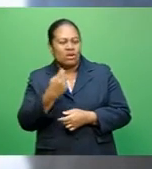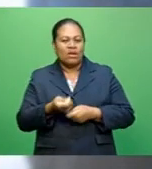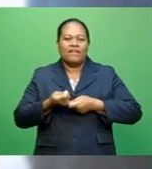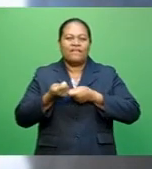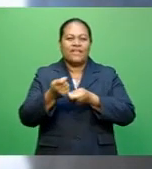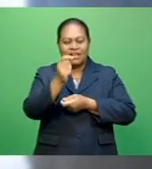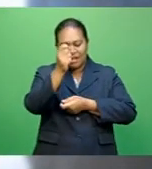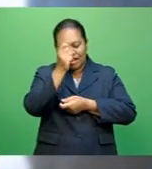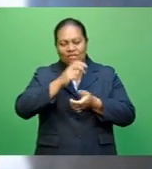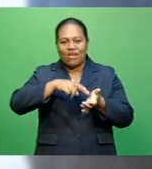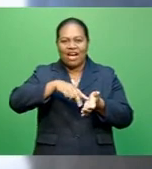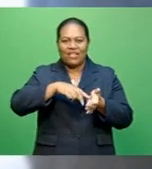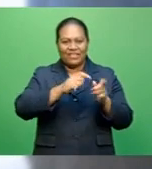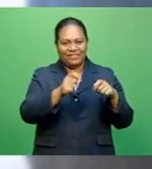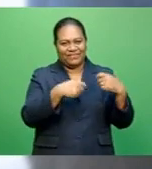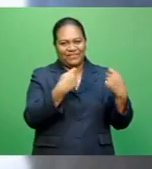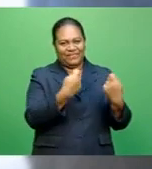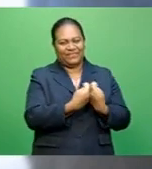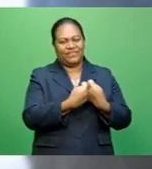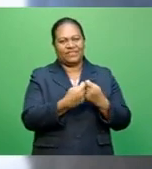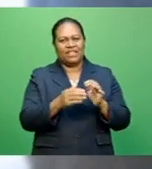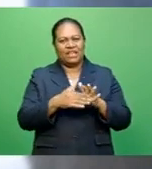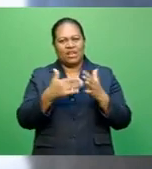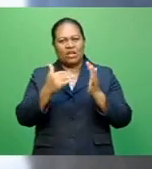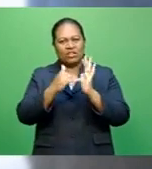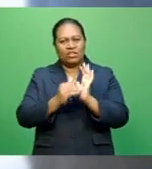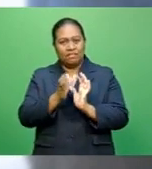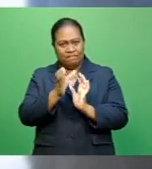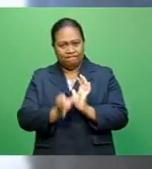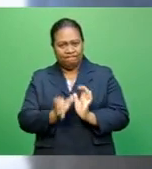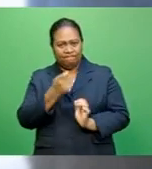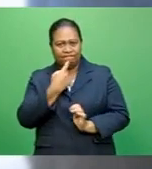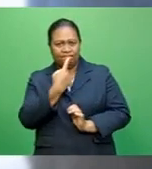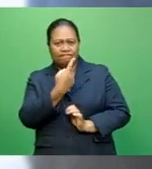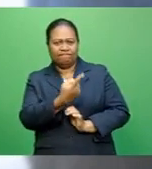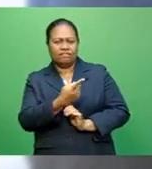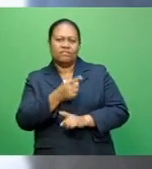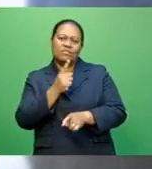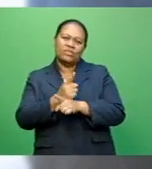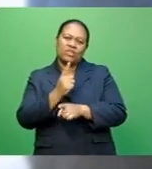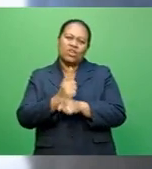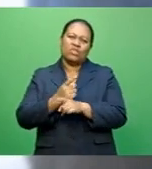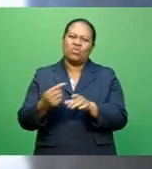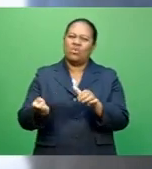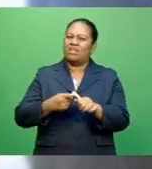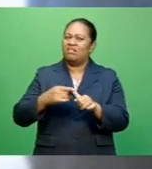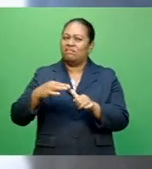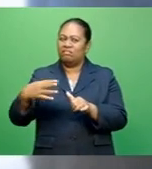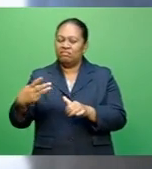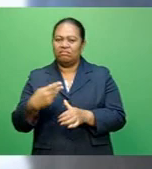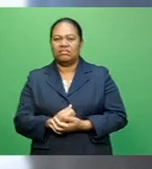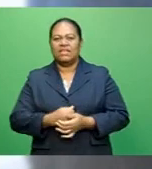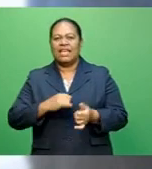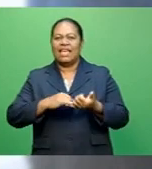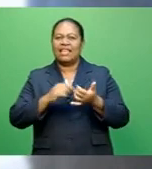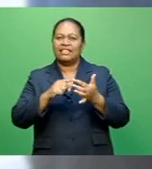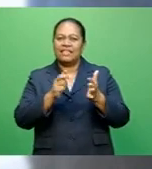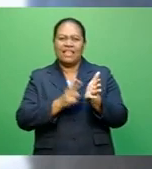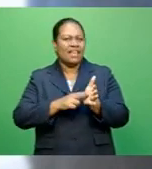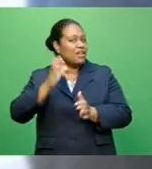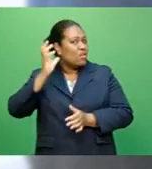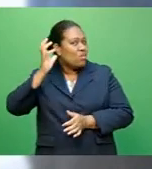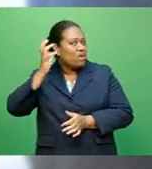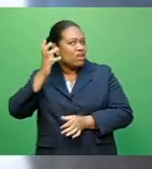club for an NRL team. Silktales chair Petro Divunideva, while speaking to Andrew Voss on the SEN Radio Breakfast Show,